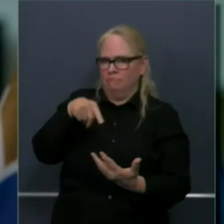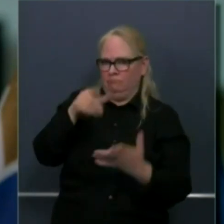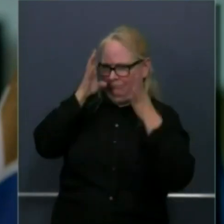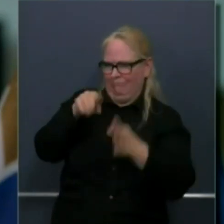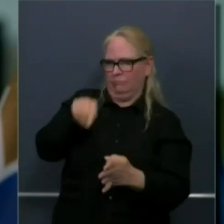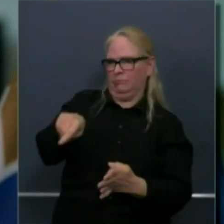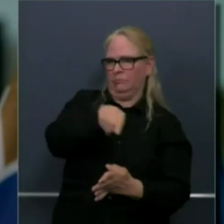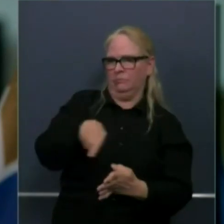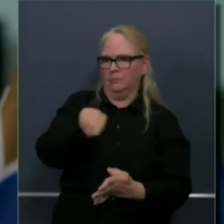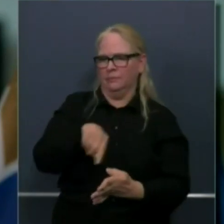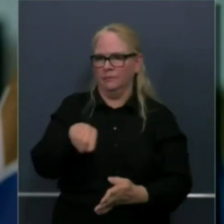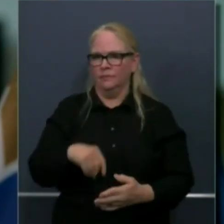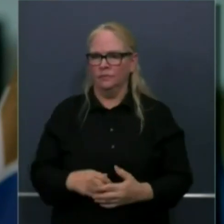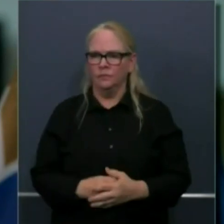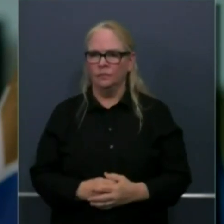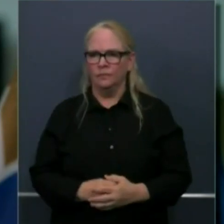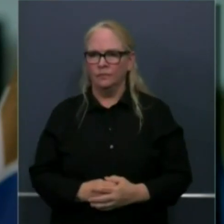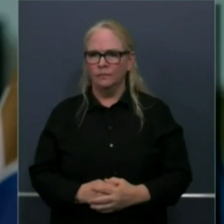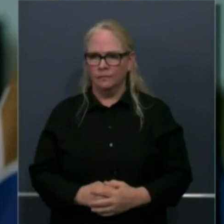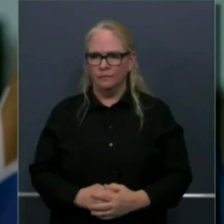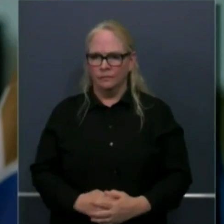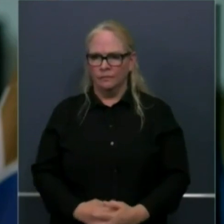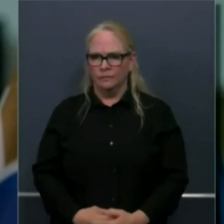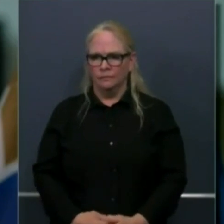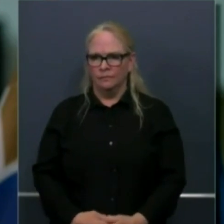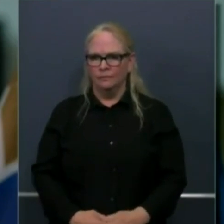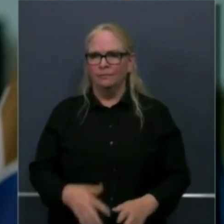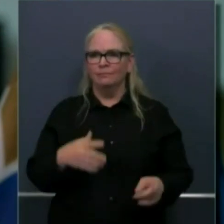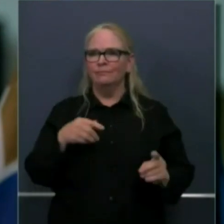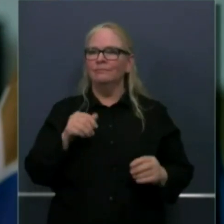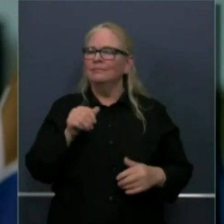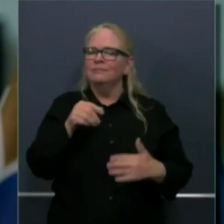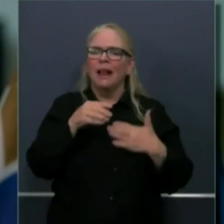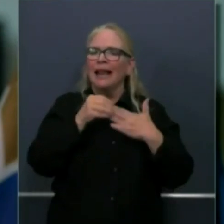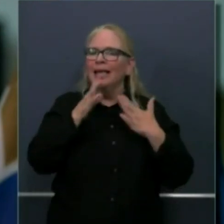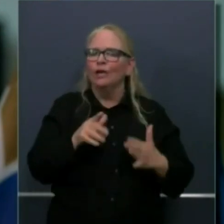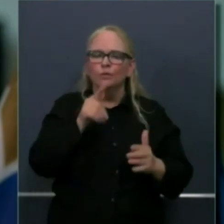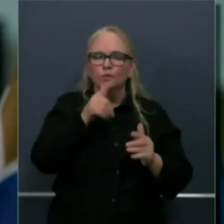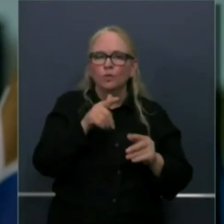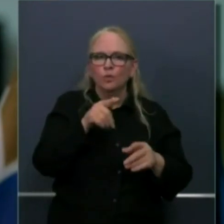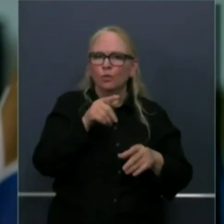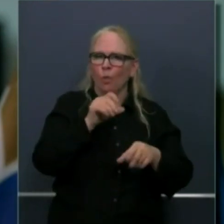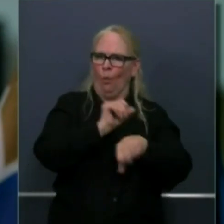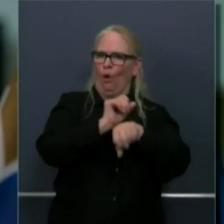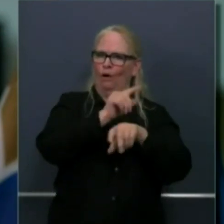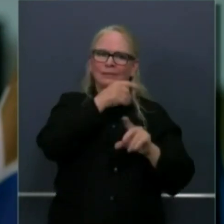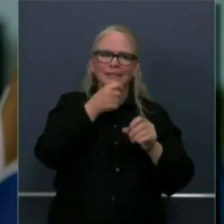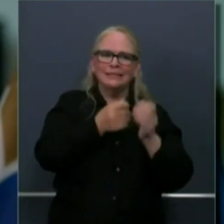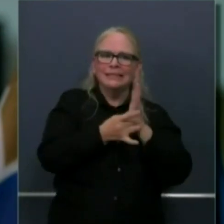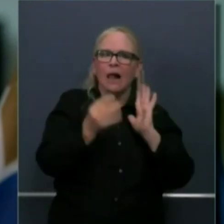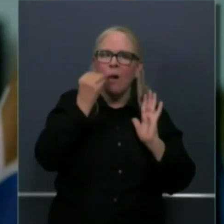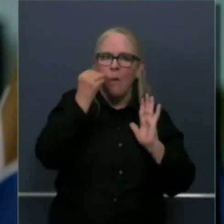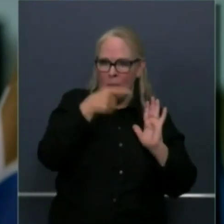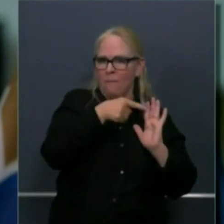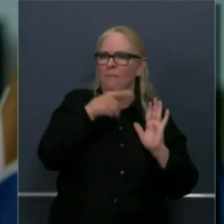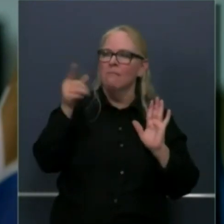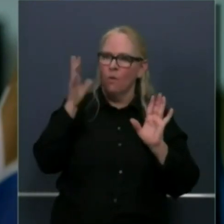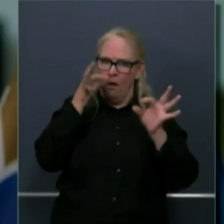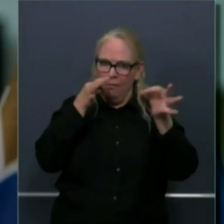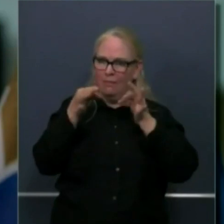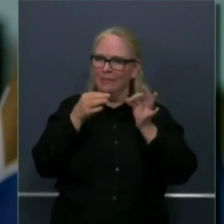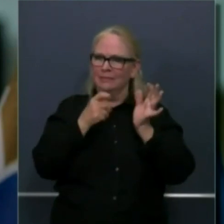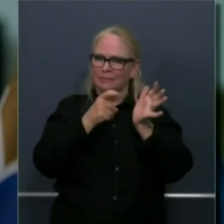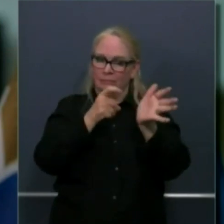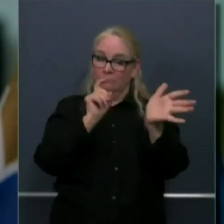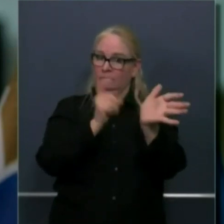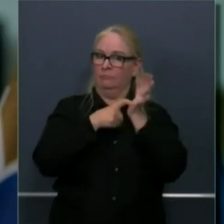specifically on skilled nurse facility to fill in the blanks about when we may move forward with the mandatory side of that equation,